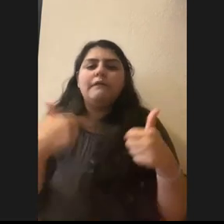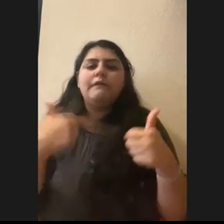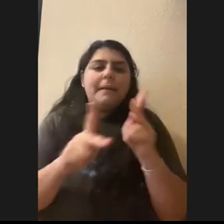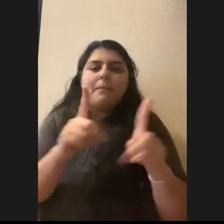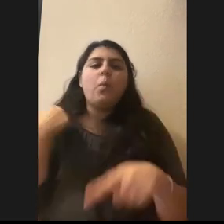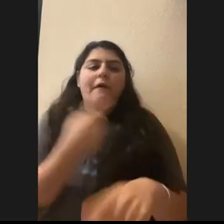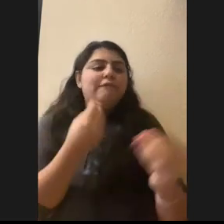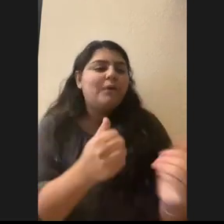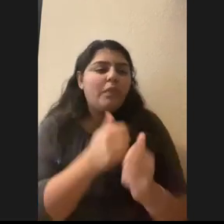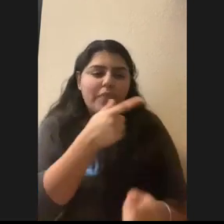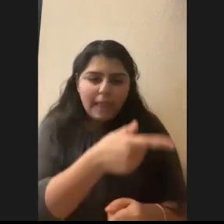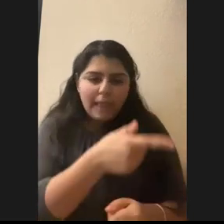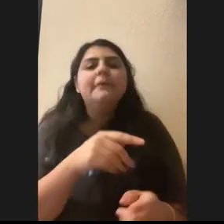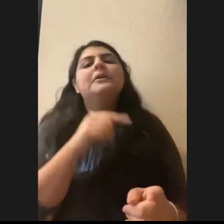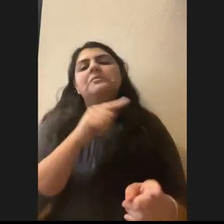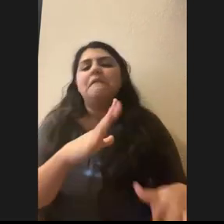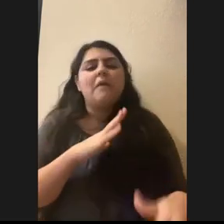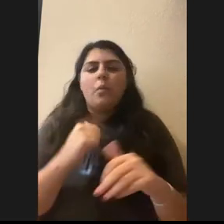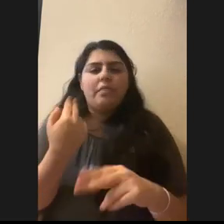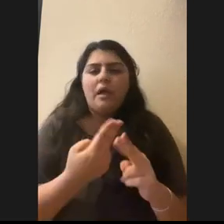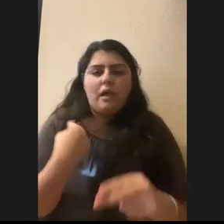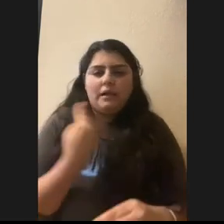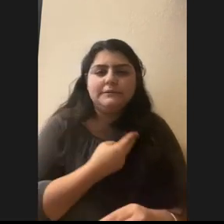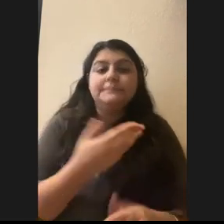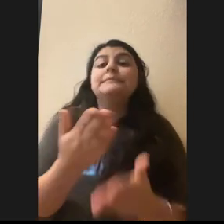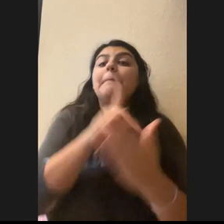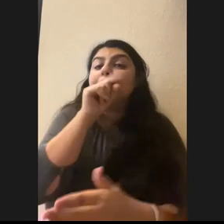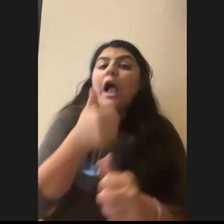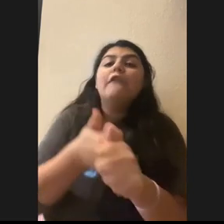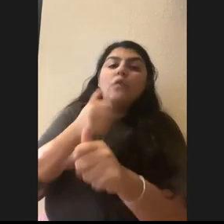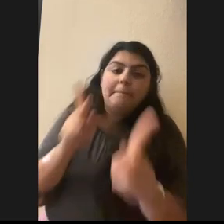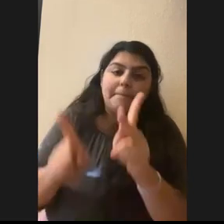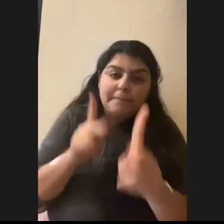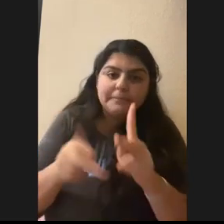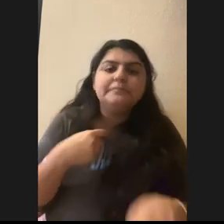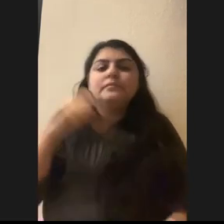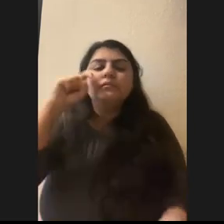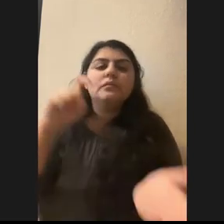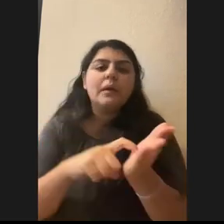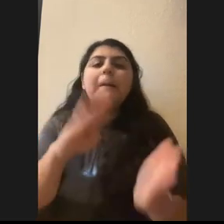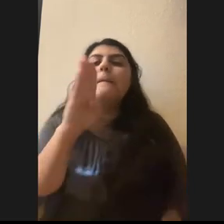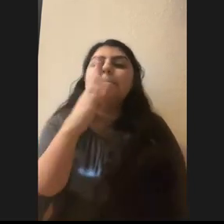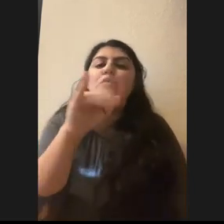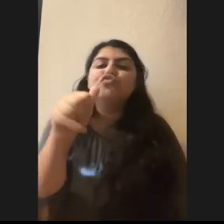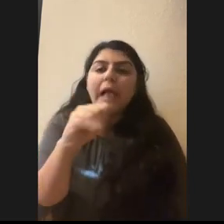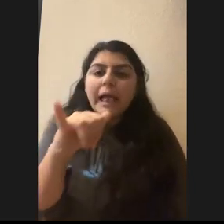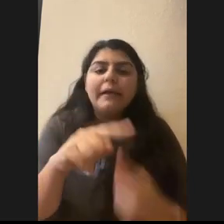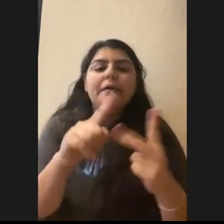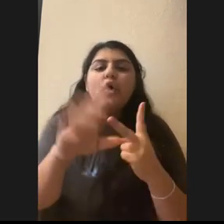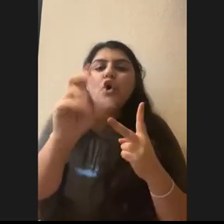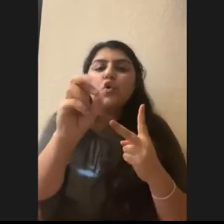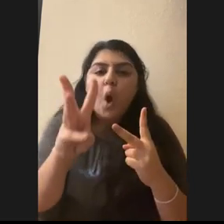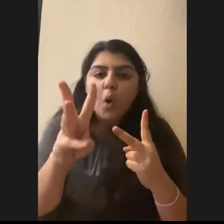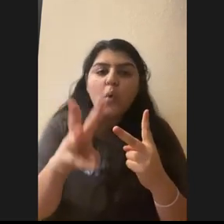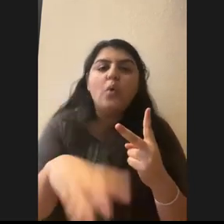fine with us. Um, some birds may avoid people. So I've noticed, uh, blue jays and crows, a lot of them